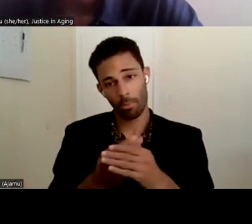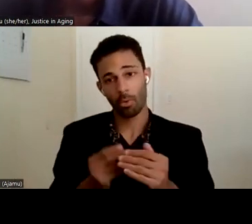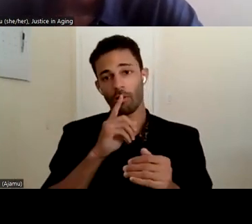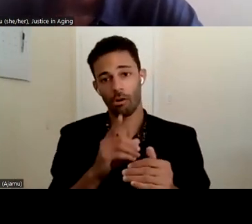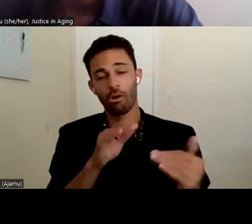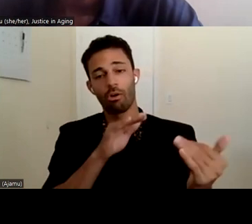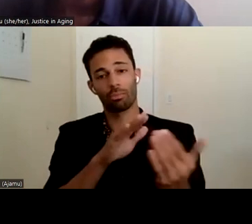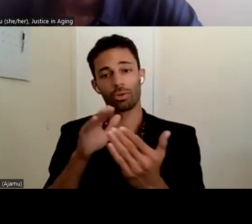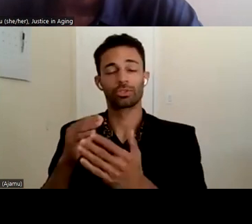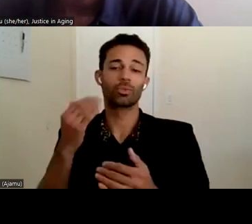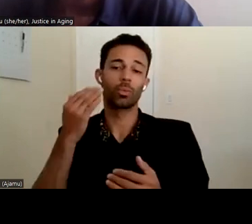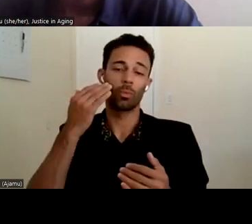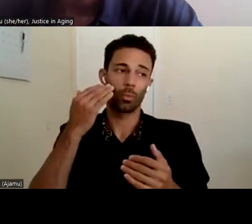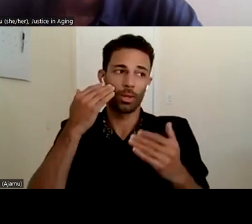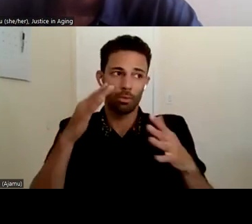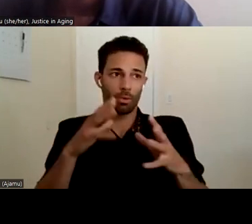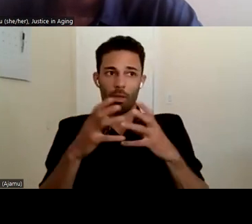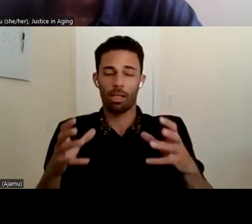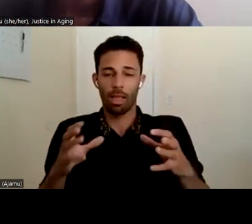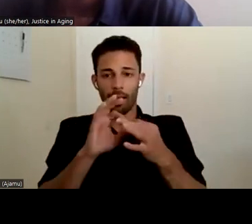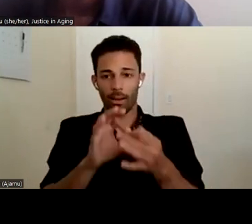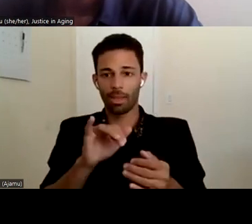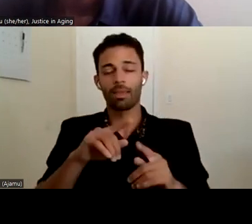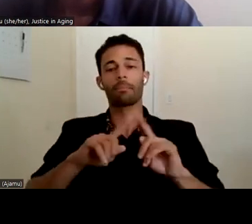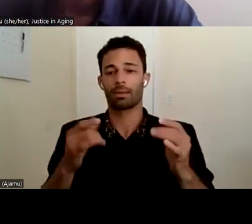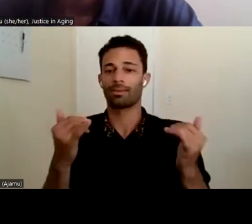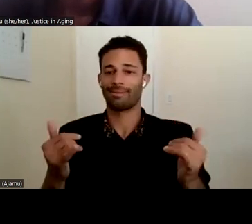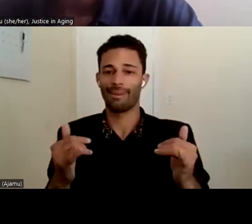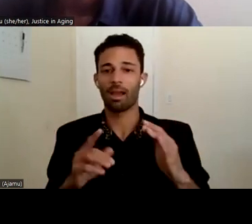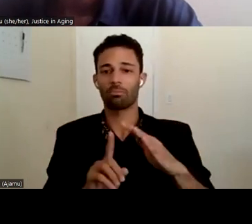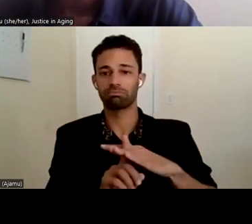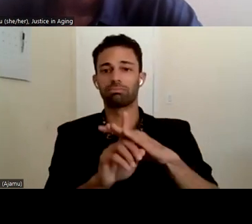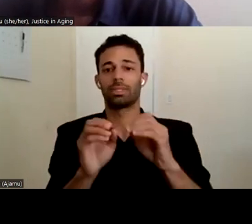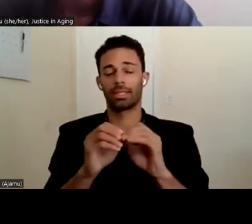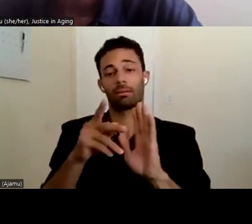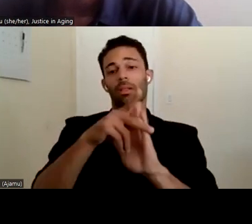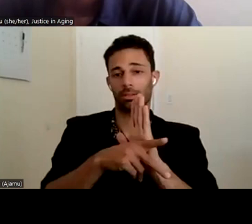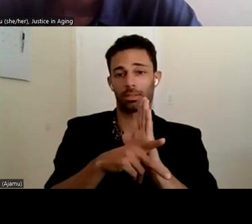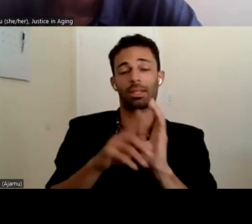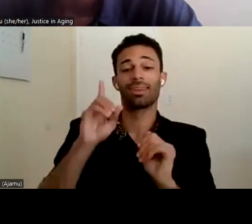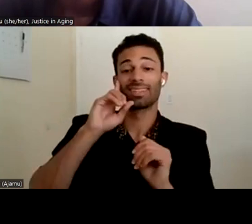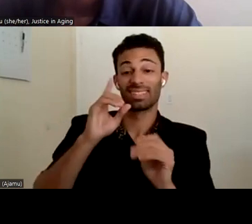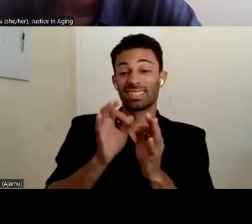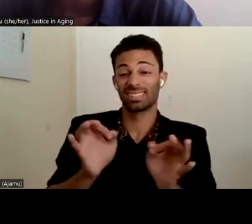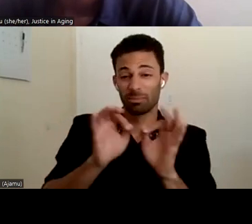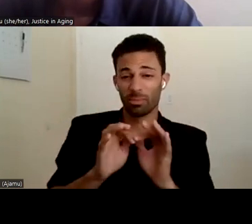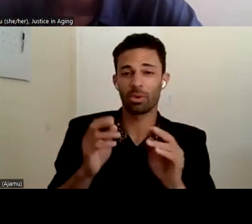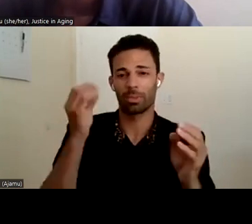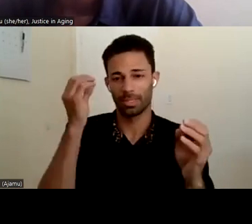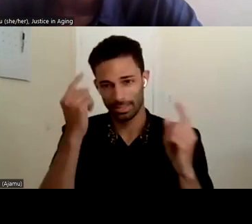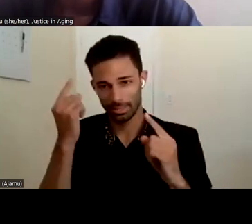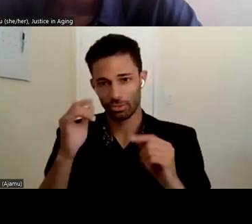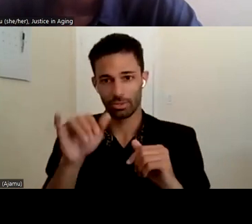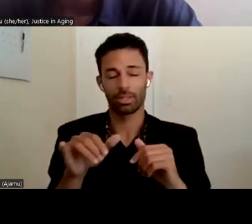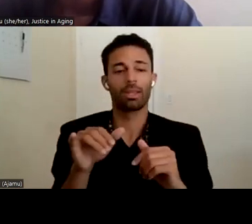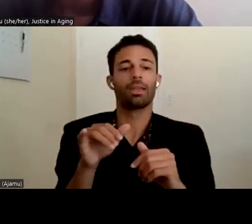very much about, but they're, starting to see them emerge in policy. And so I think it's important that we think about them, but in this case, you know, it